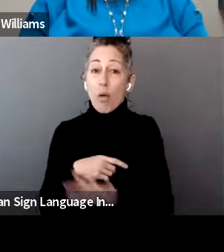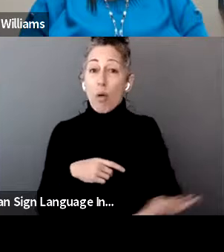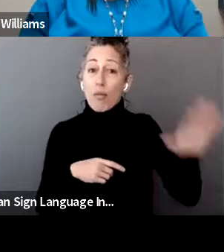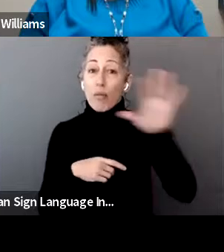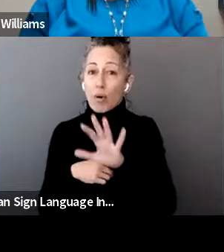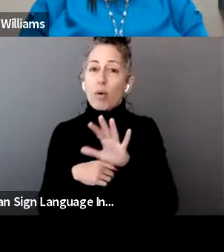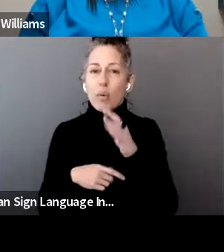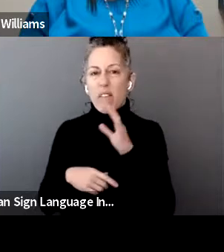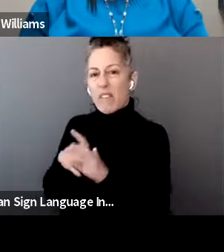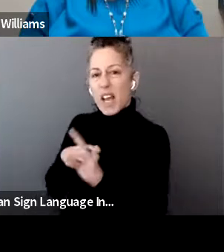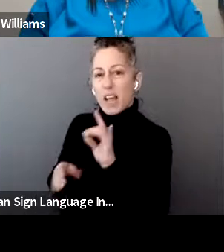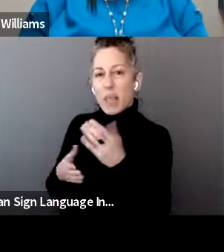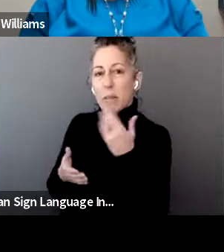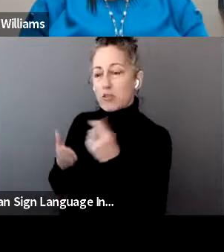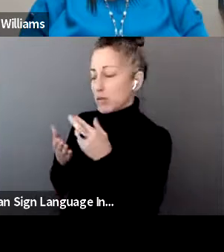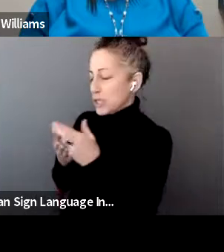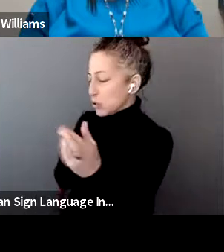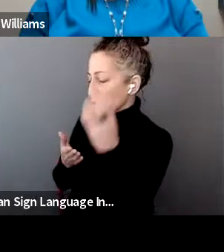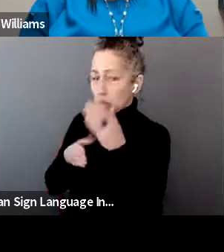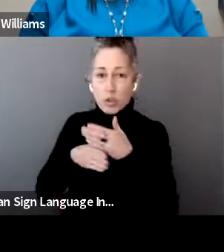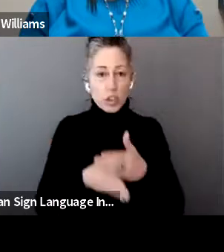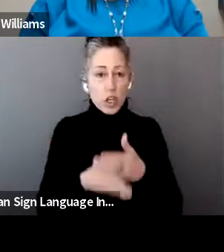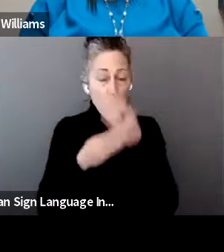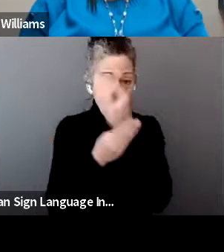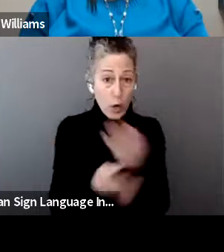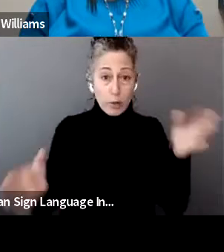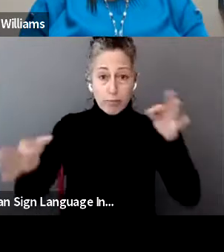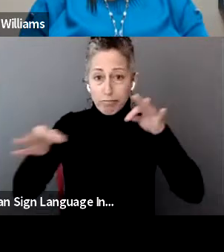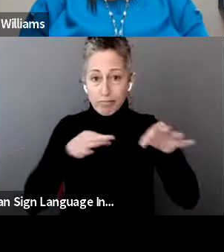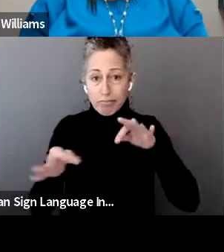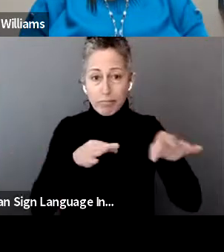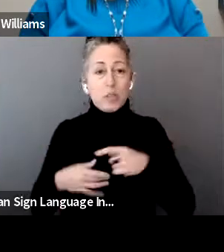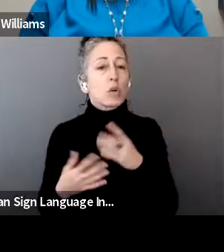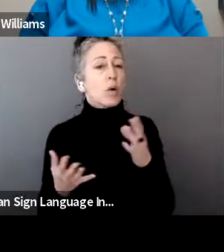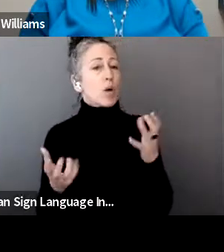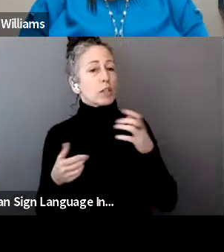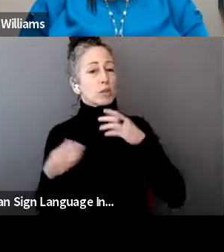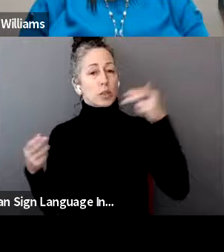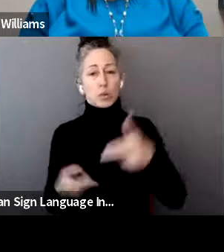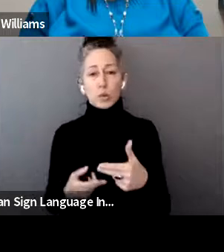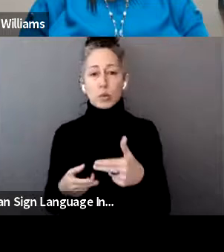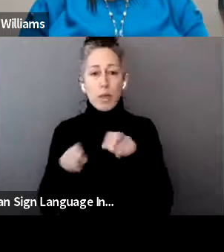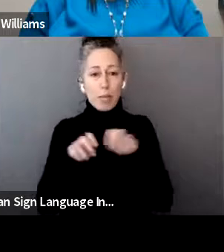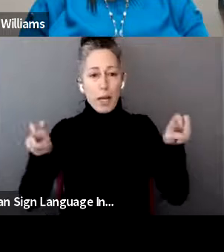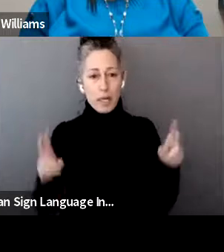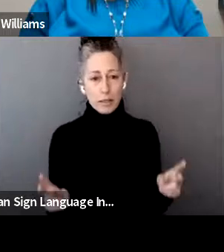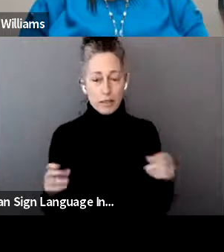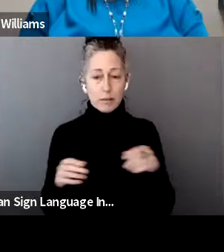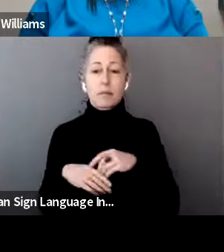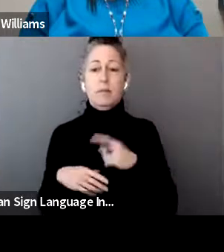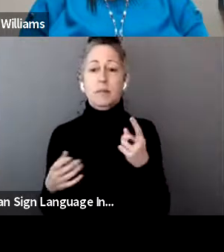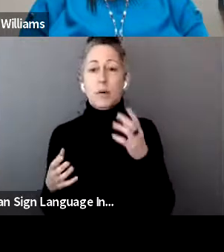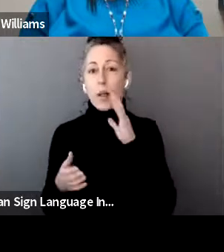Chicago Treasurer's Office. So on that note, I'm excited to introduce to you our panelists who will help us figure out how to